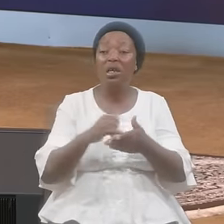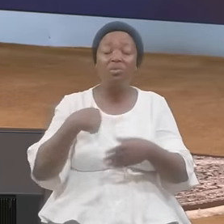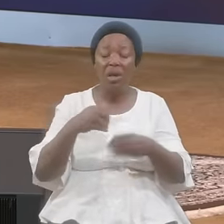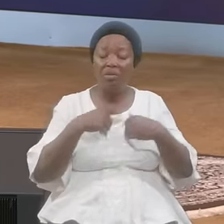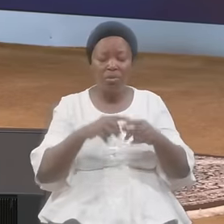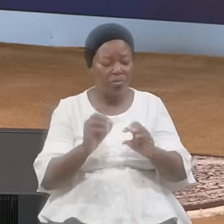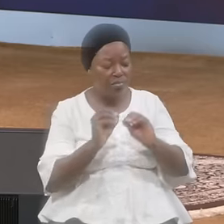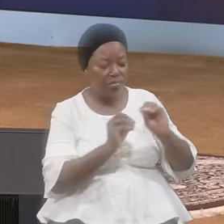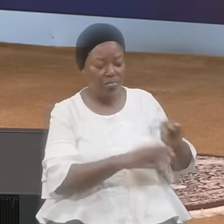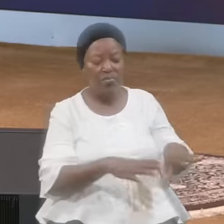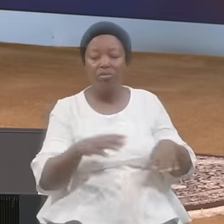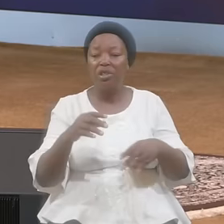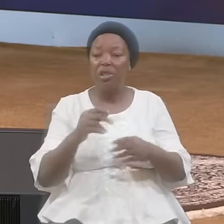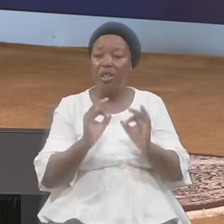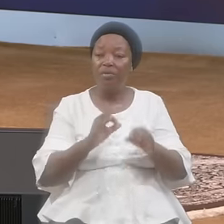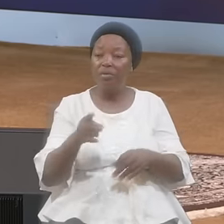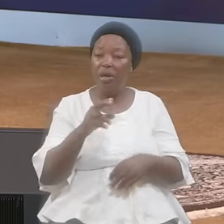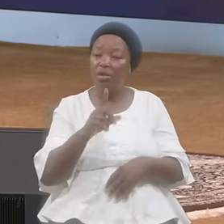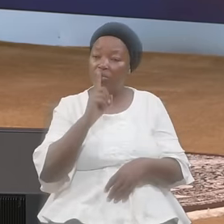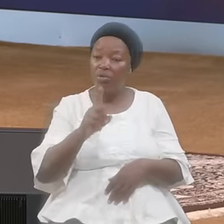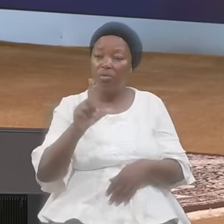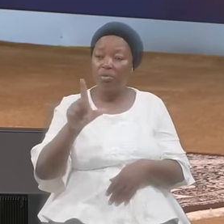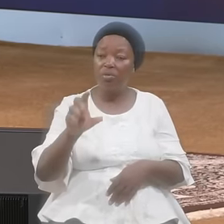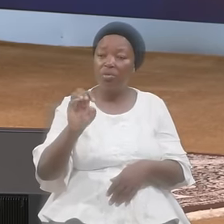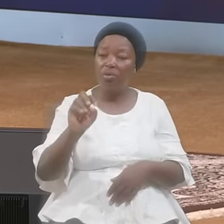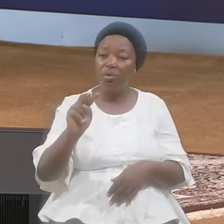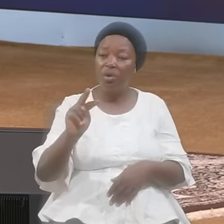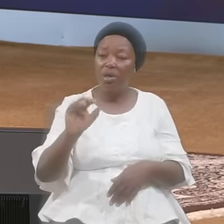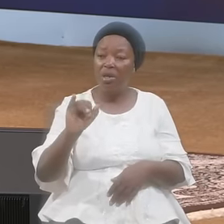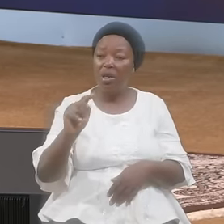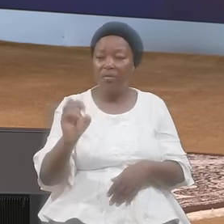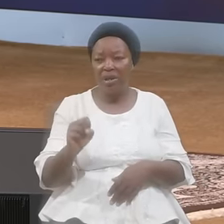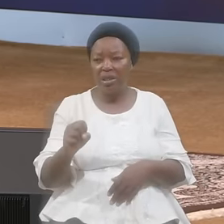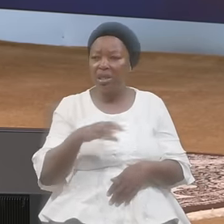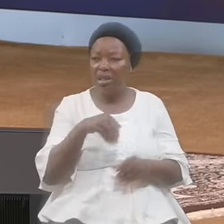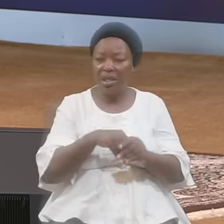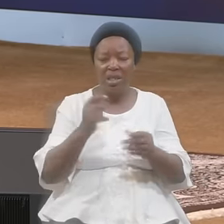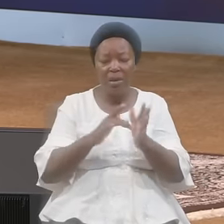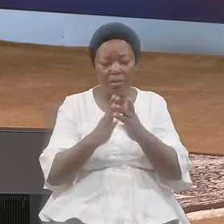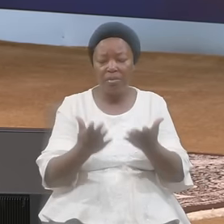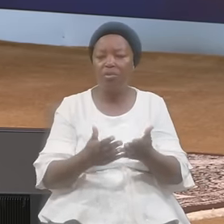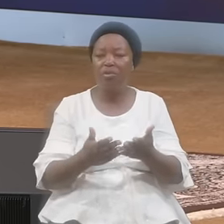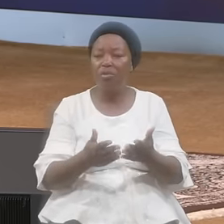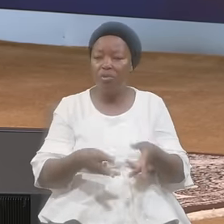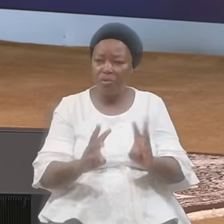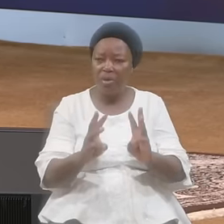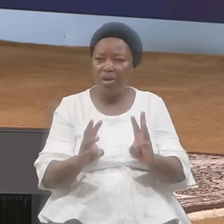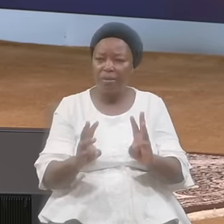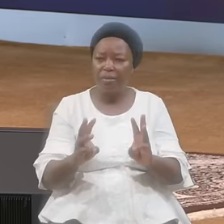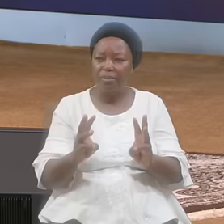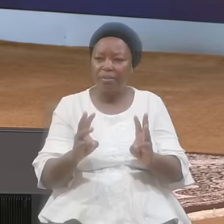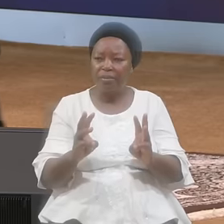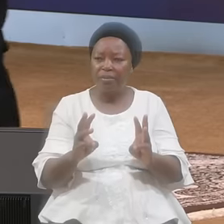Aside If You Are Really Levite In The Biblical Sense In Scriptural